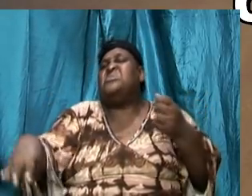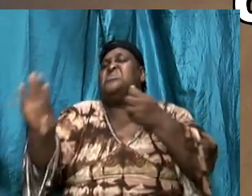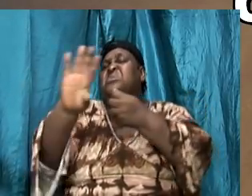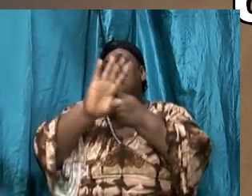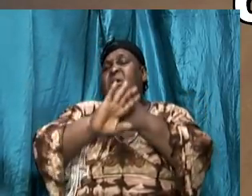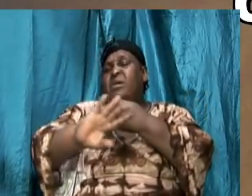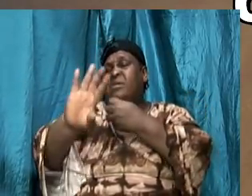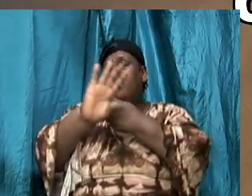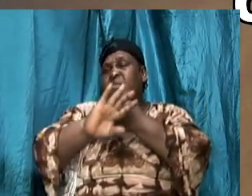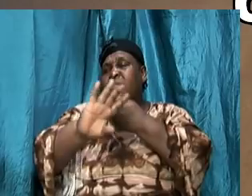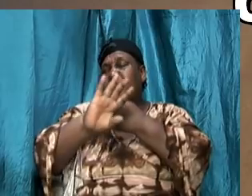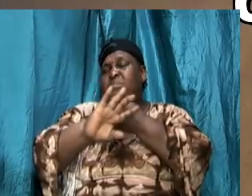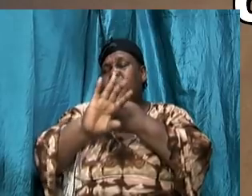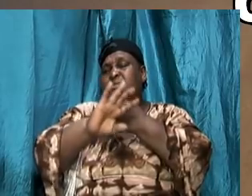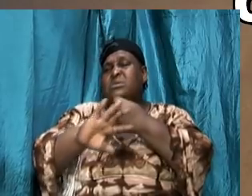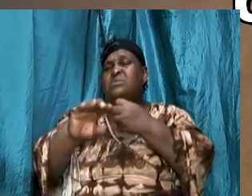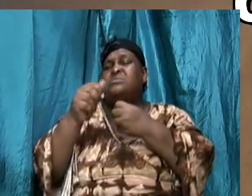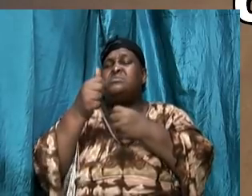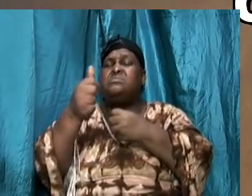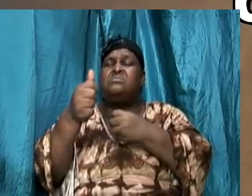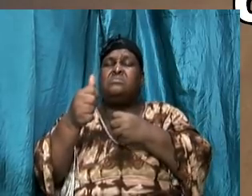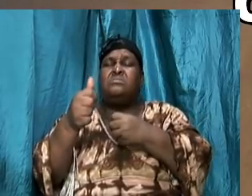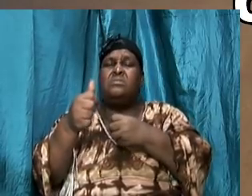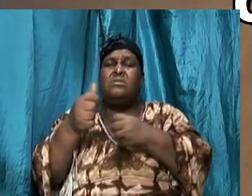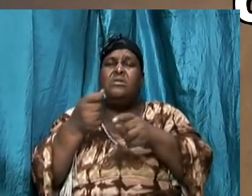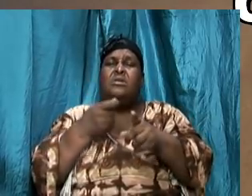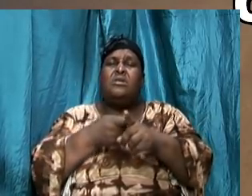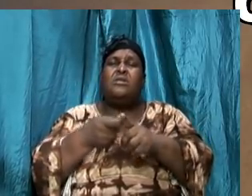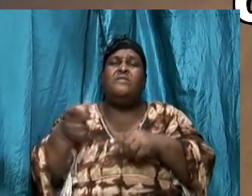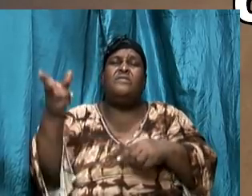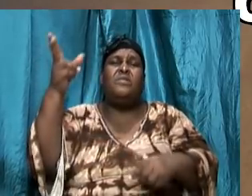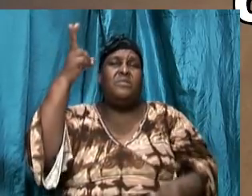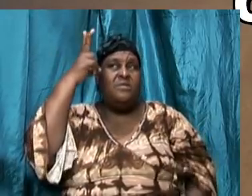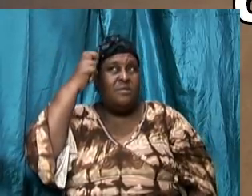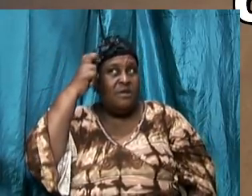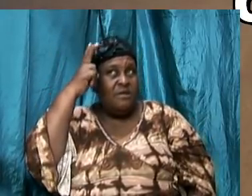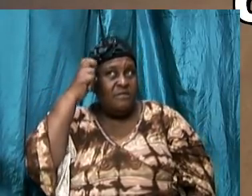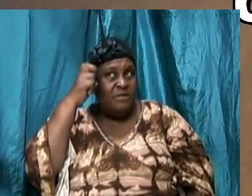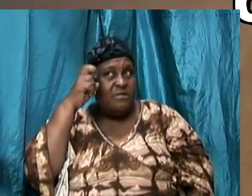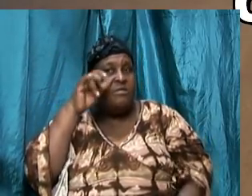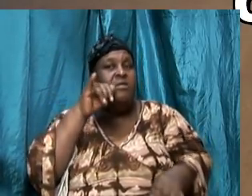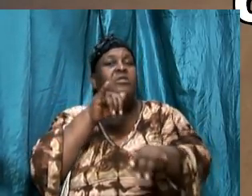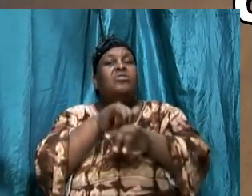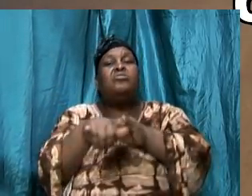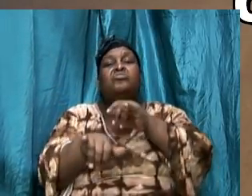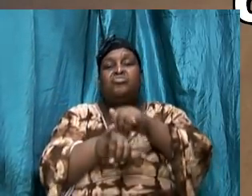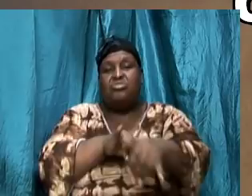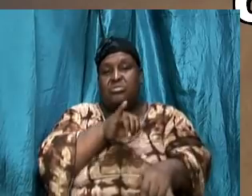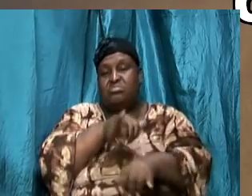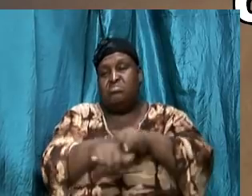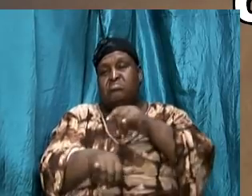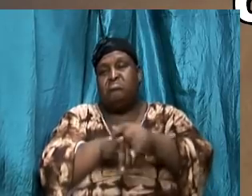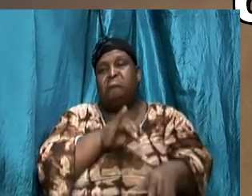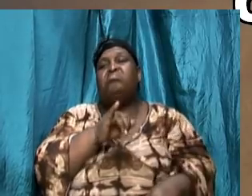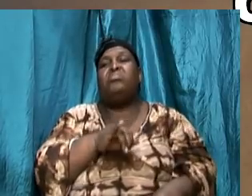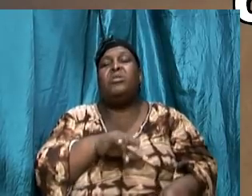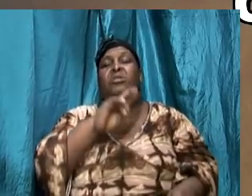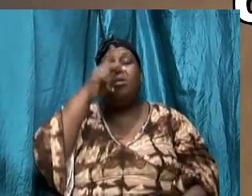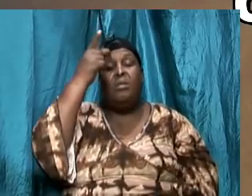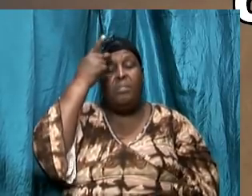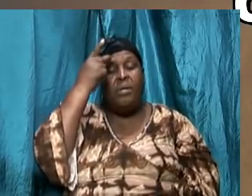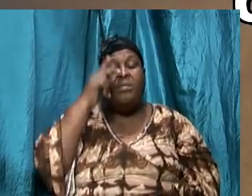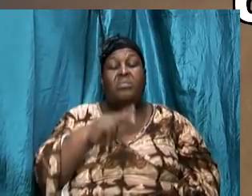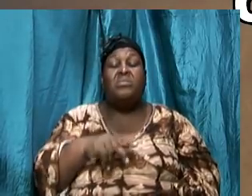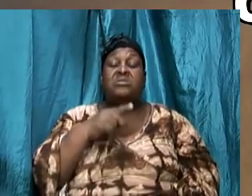said to the church that was over there at Ephesus in chapter 6 and verse 11 of the book, he said, put on